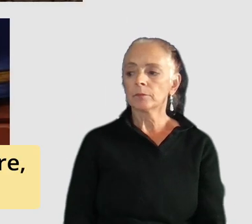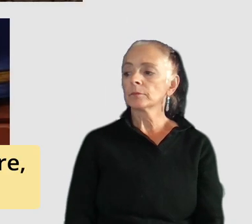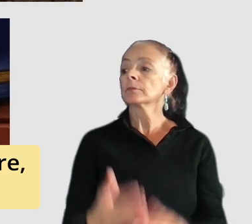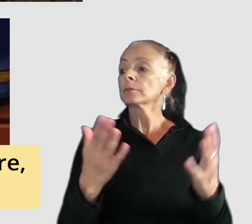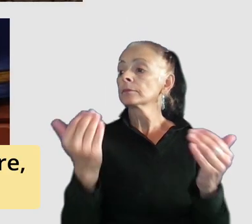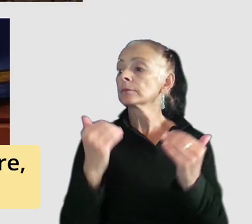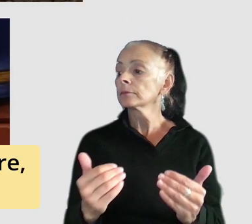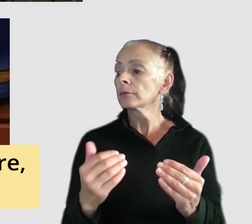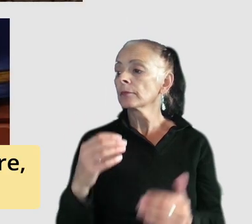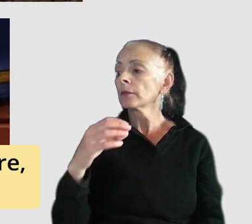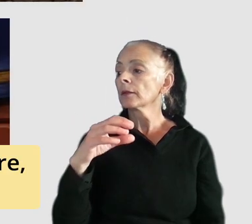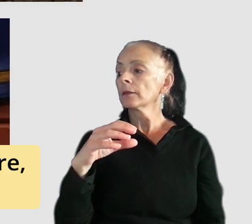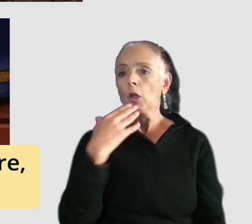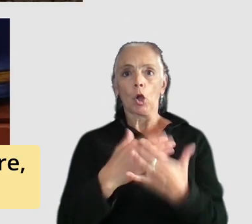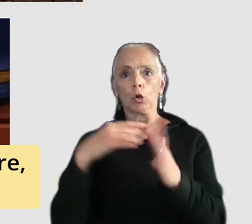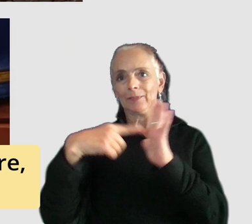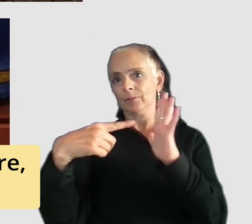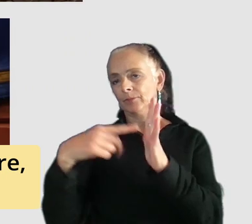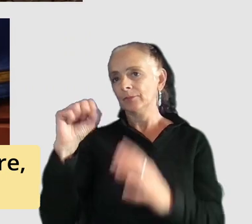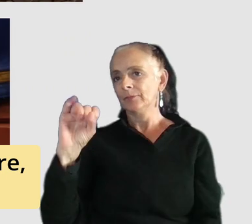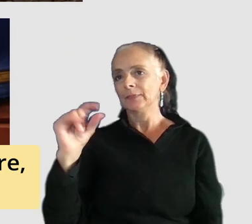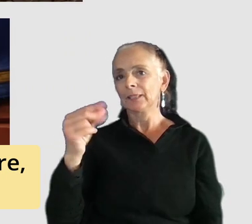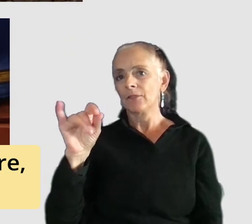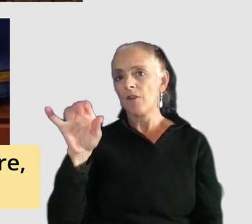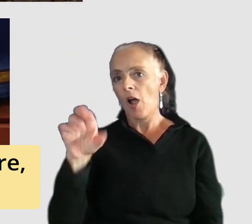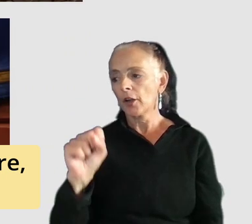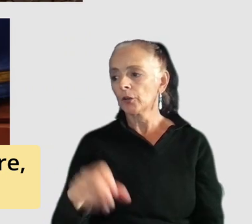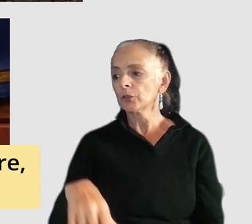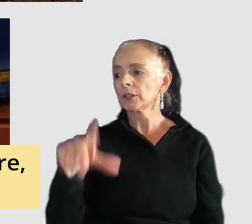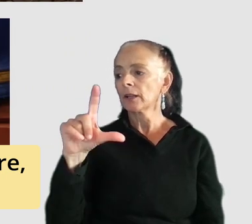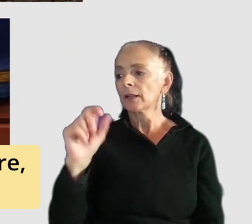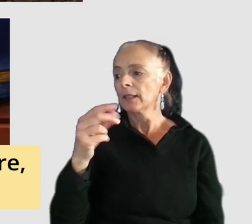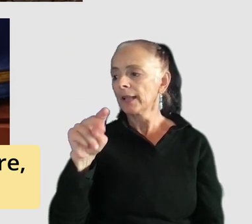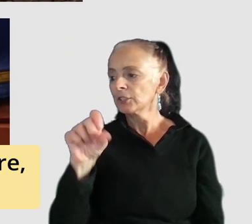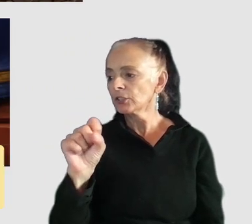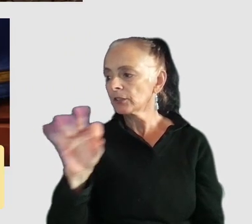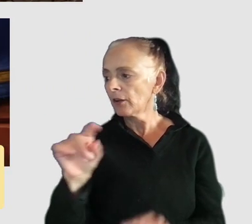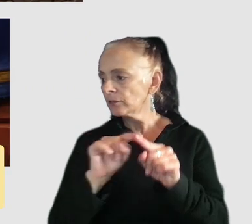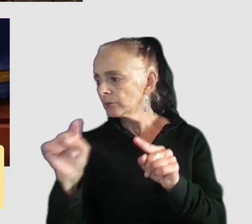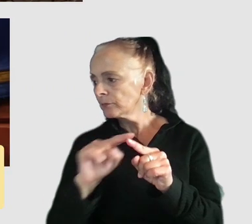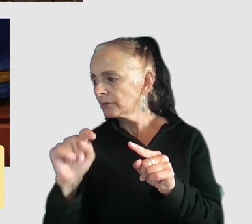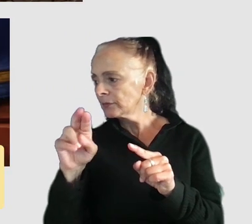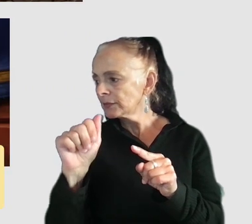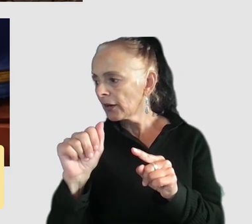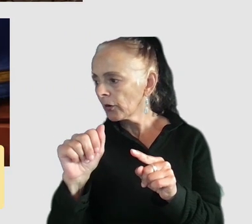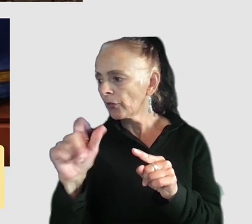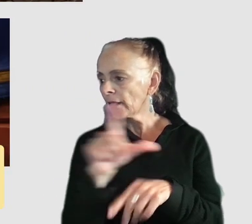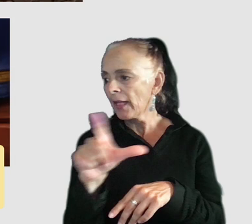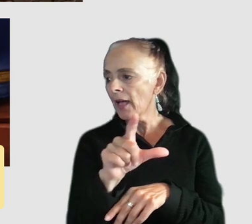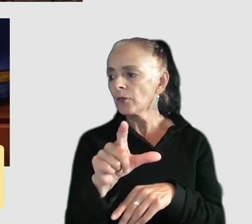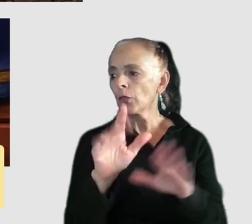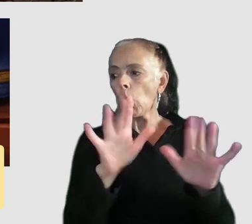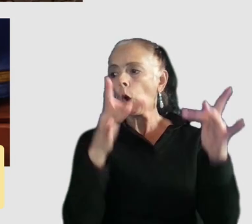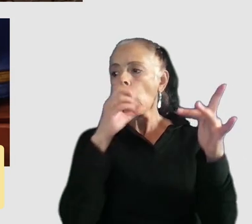next up we've got some uh really good signifiers here we've got legends of runeterra on the top left which has some glowy orange